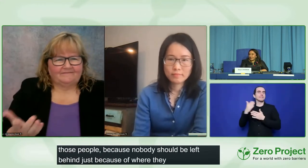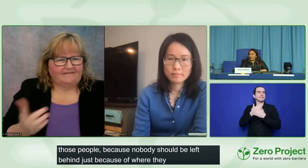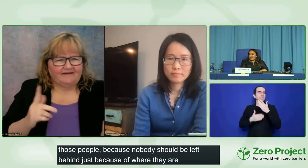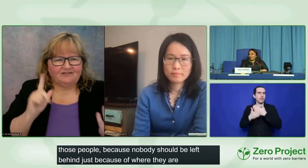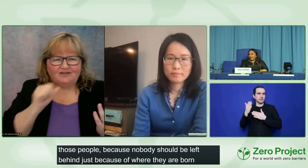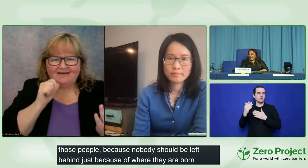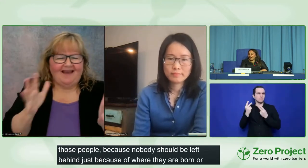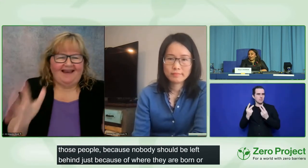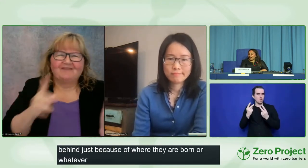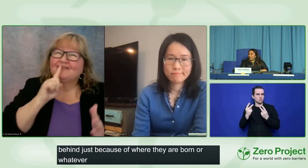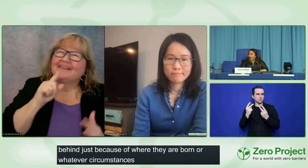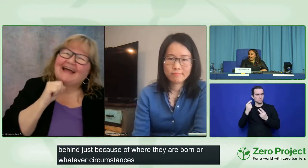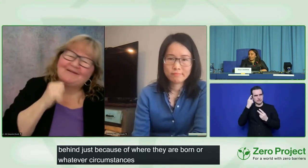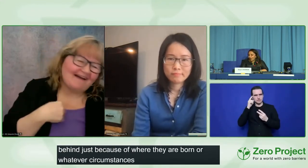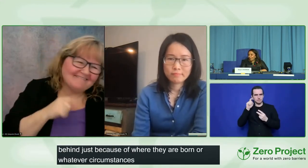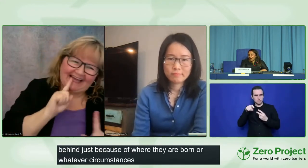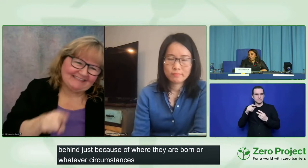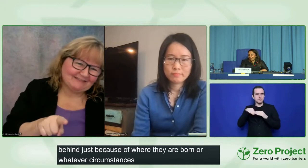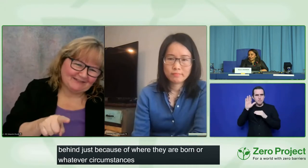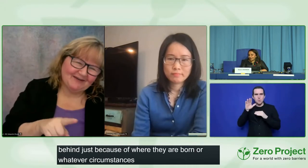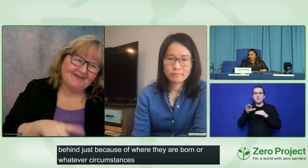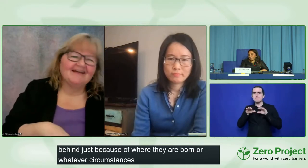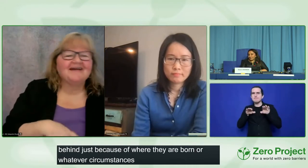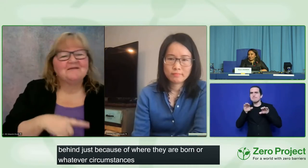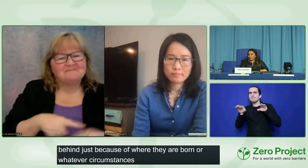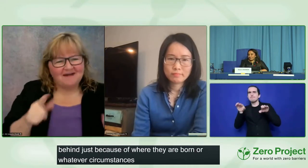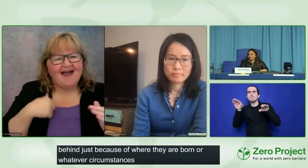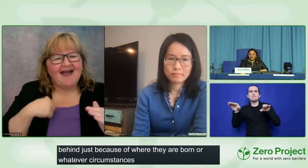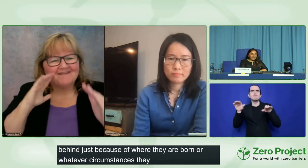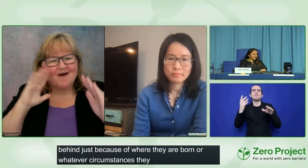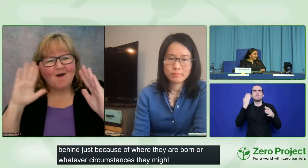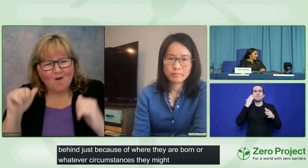have an answer really, but we have hope and ambition.